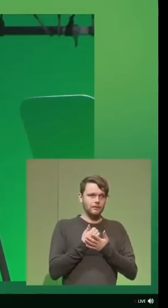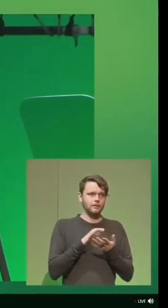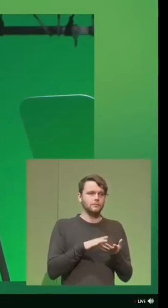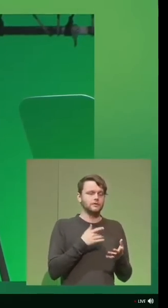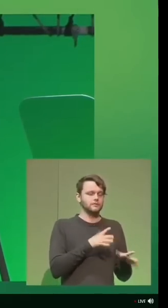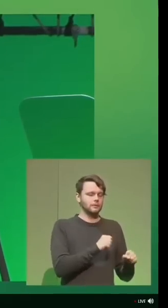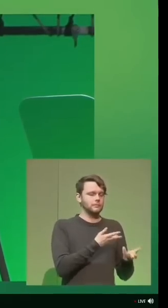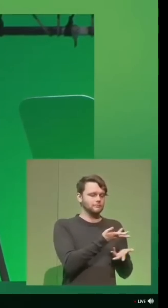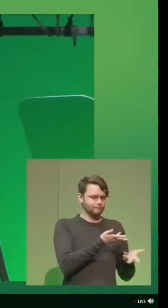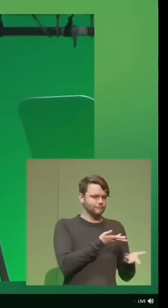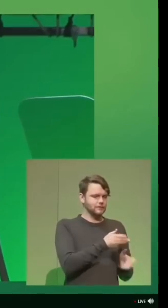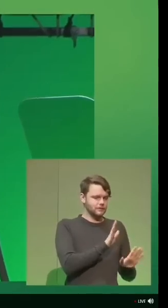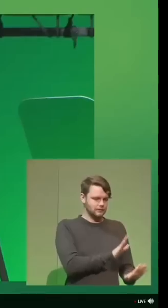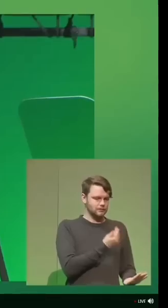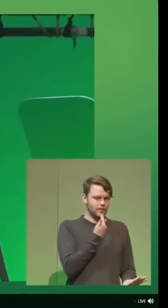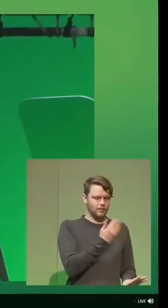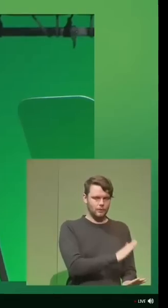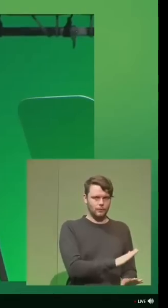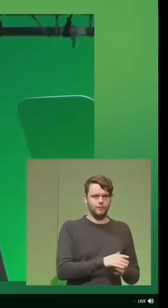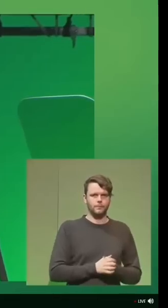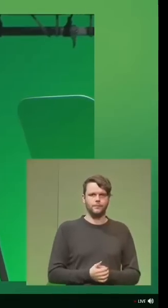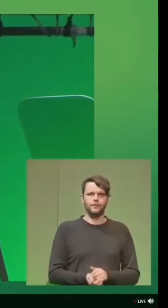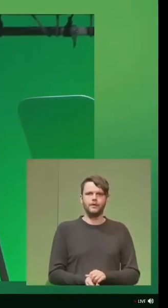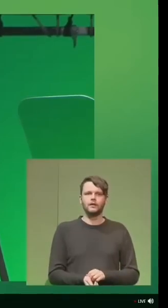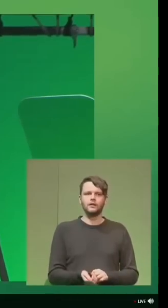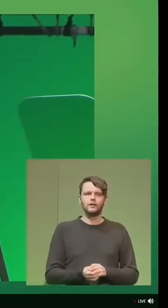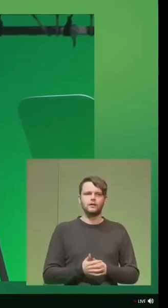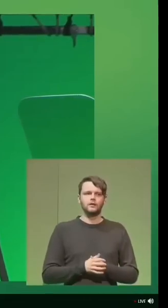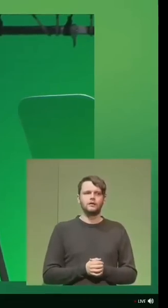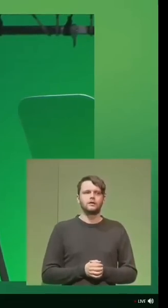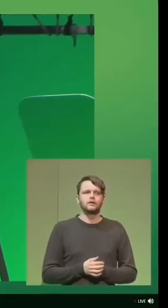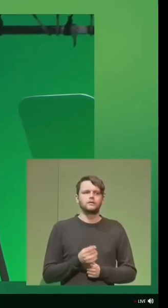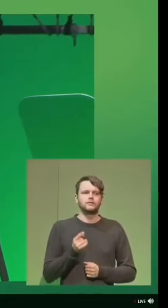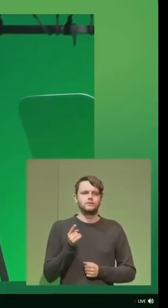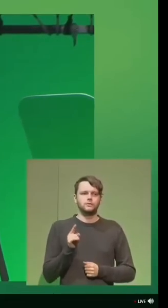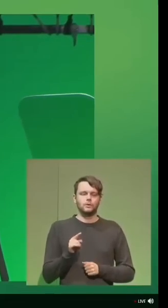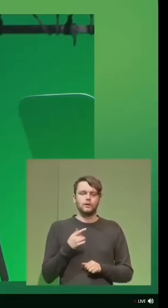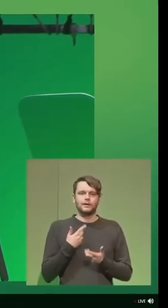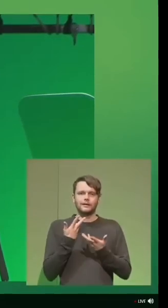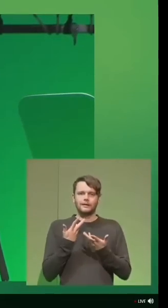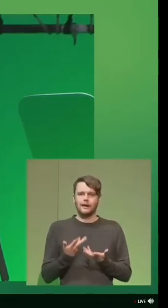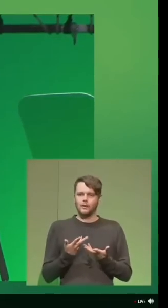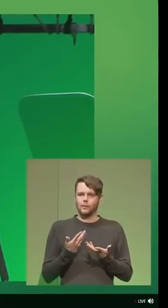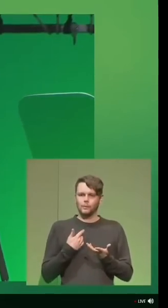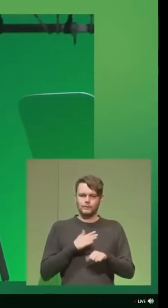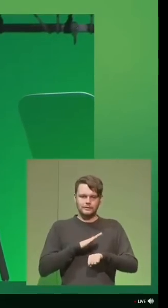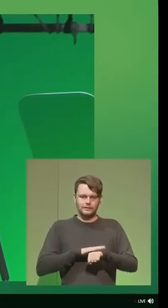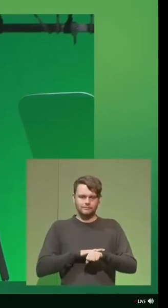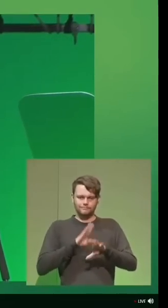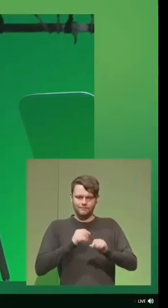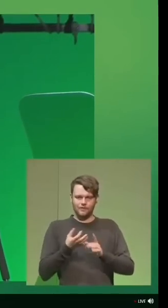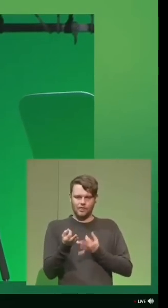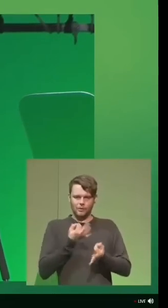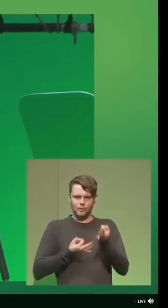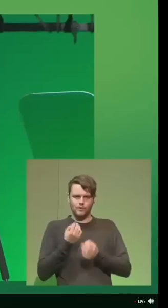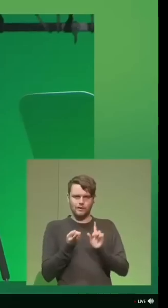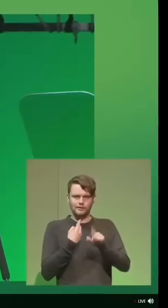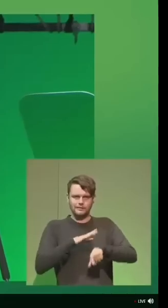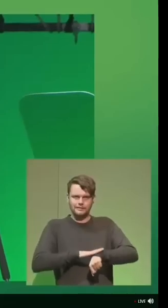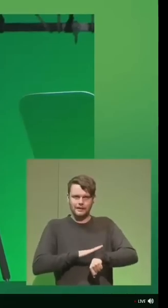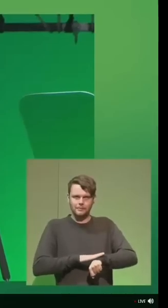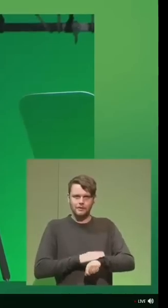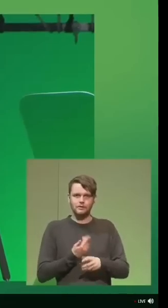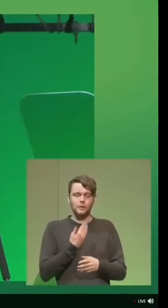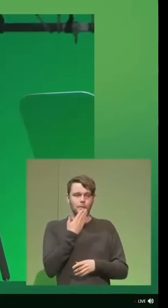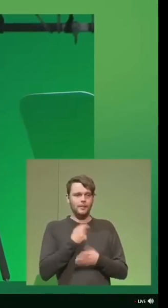We've already had our discussion. Thank you, Mr. Murray. Okay, so we're now reaching the end of the question-and-answer session, so